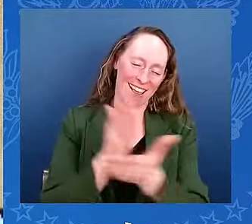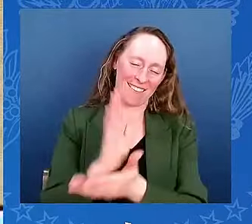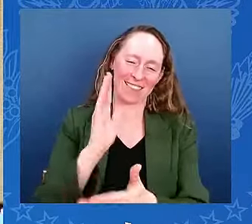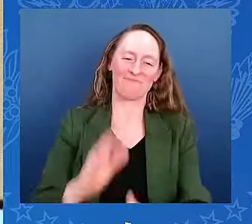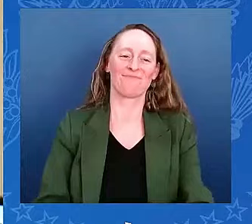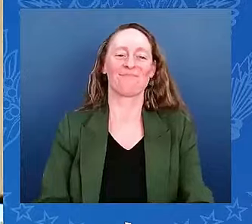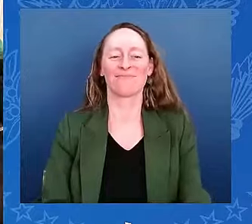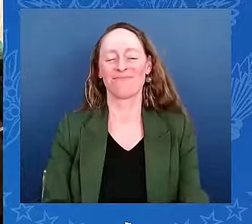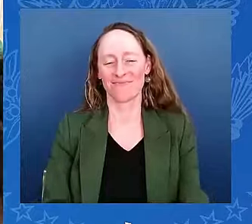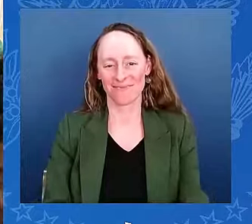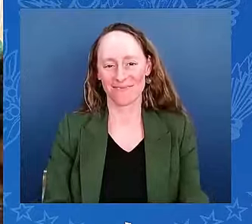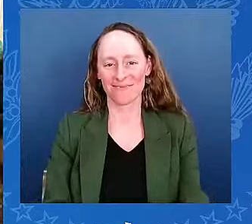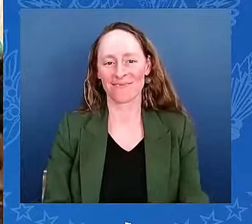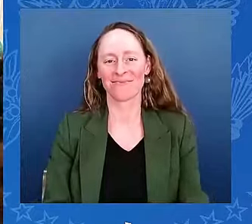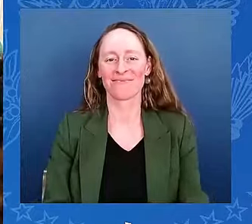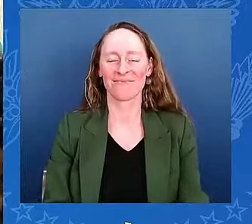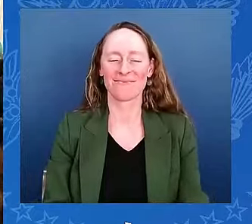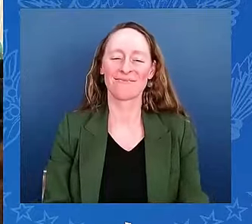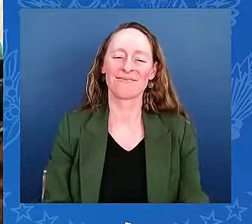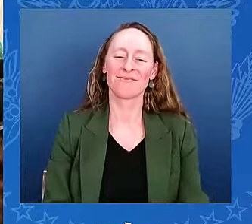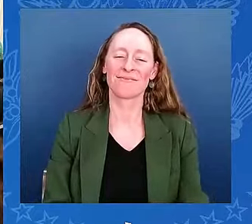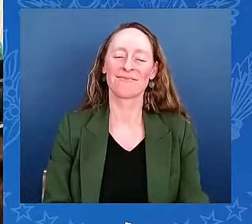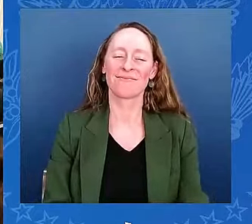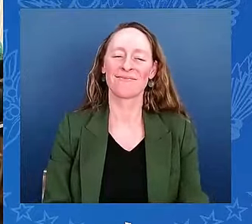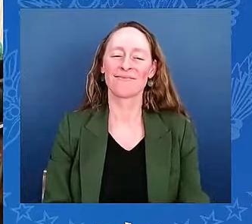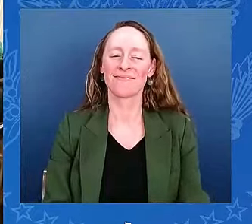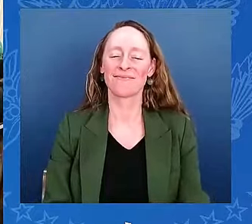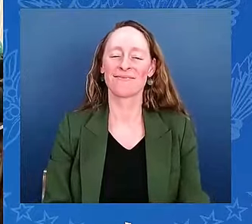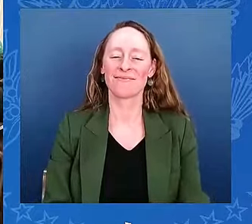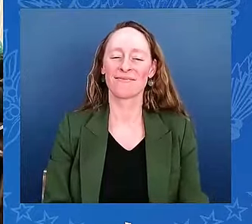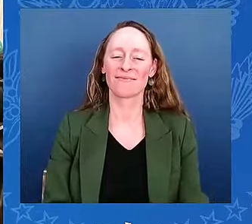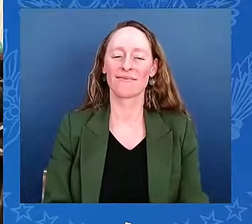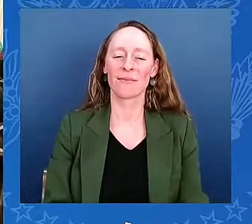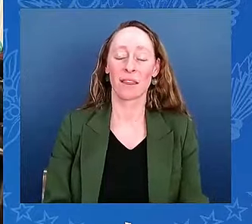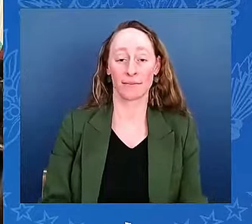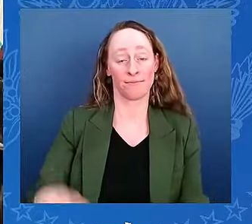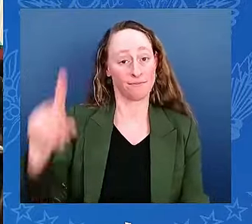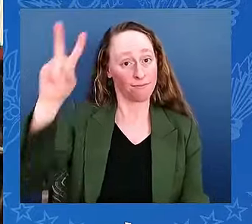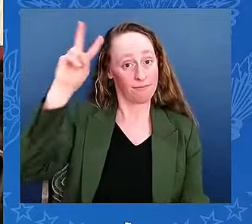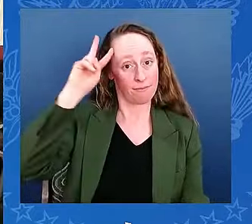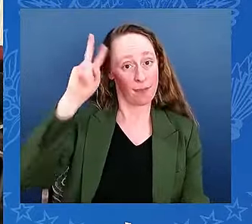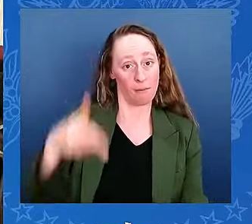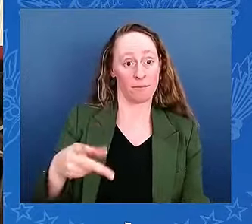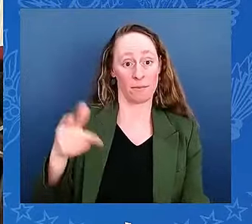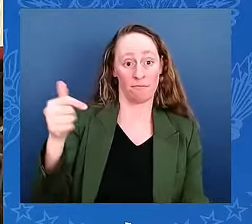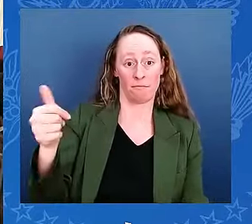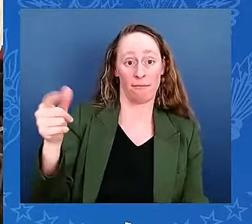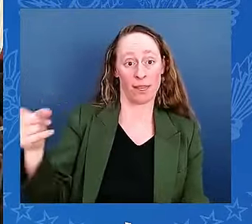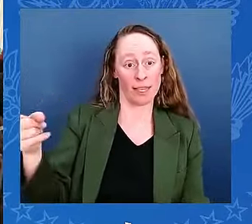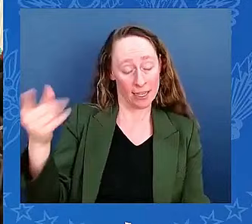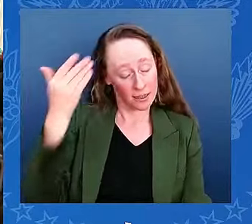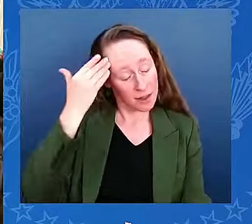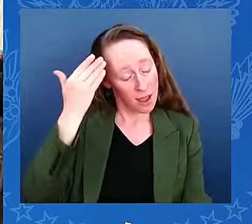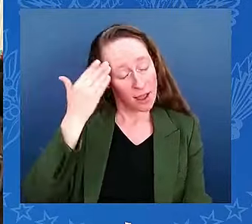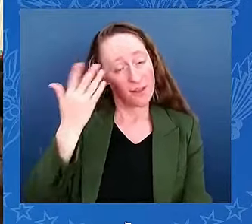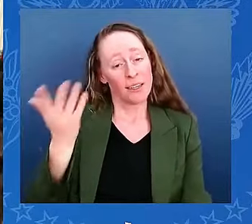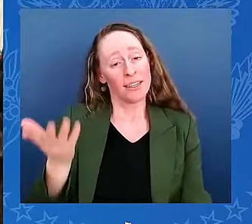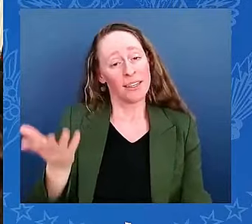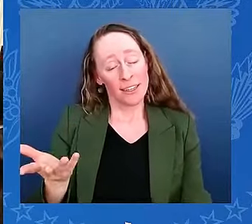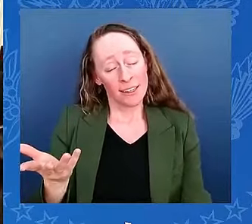You know, and the Vice President, she — I don't think she's going be stopping by, though, tonight.